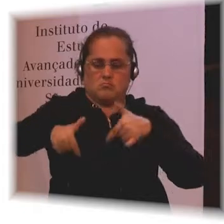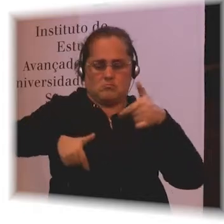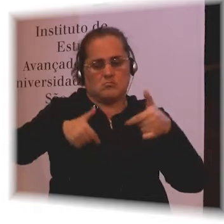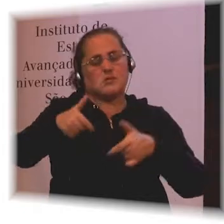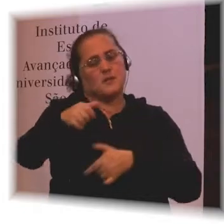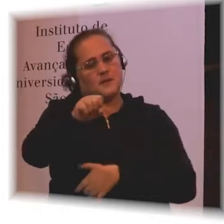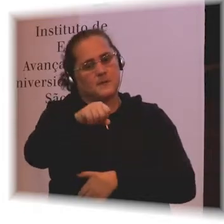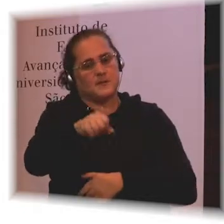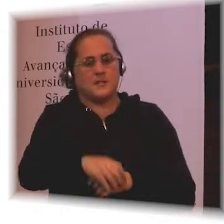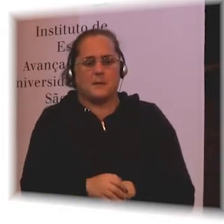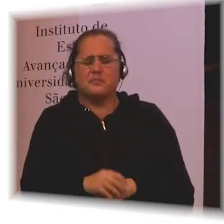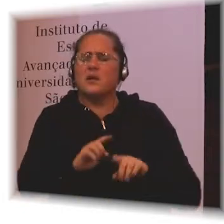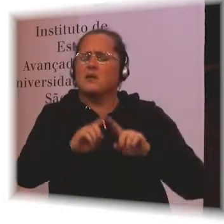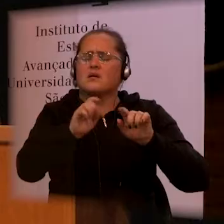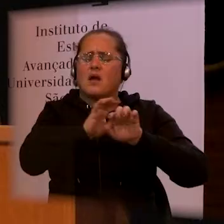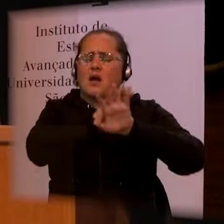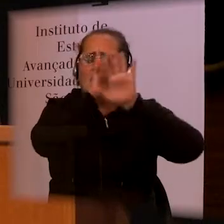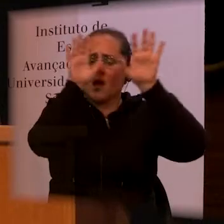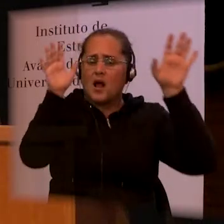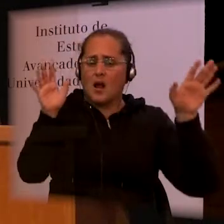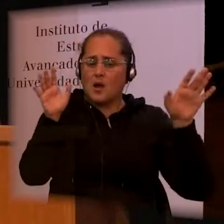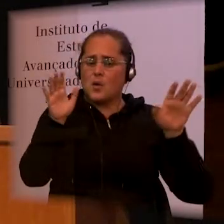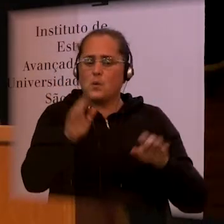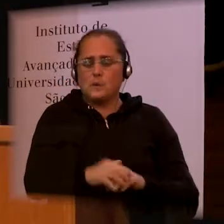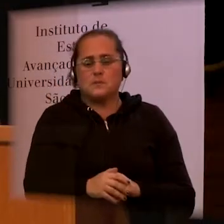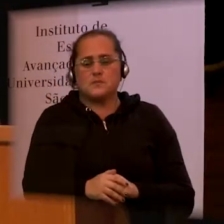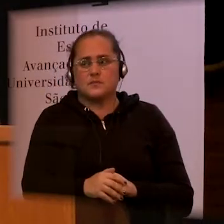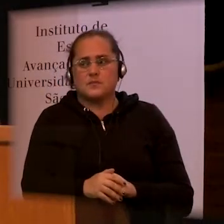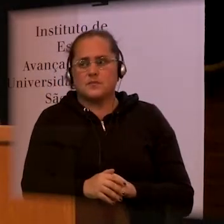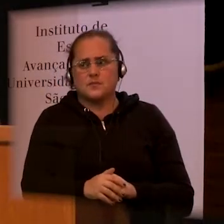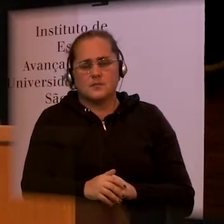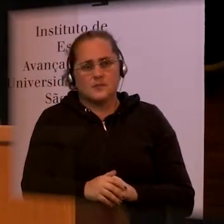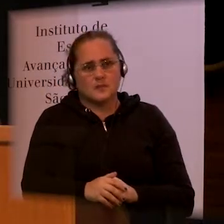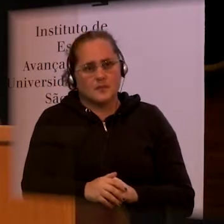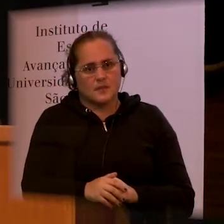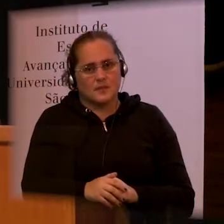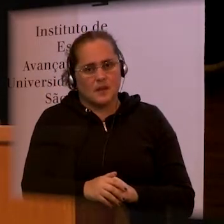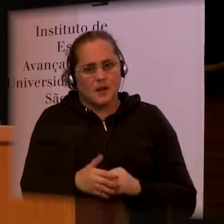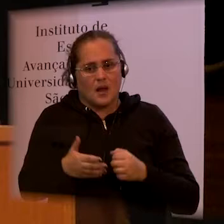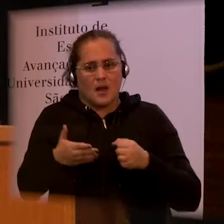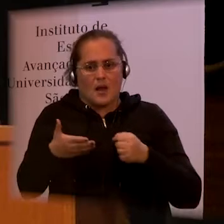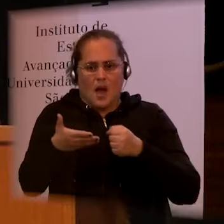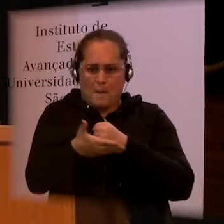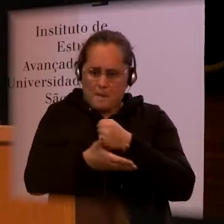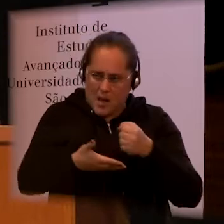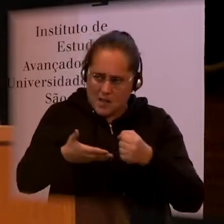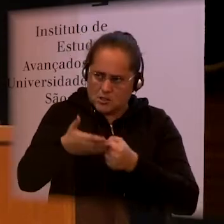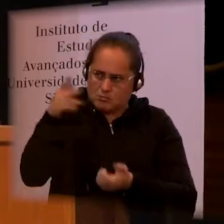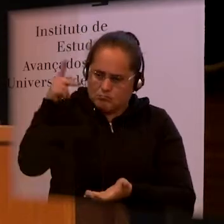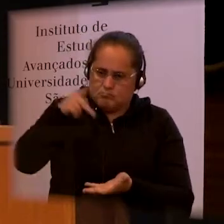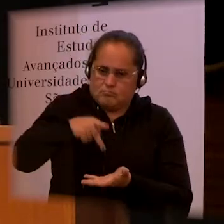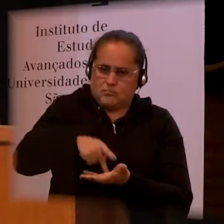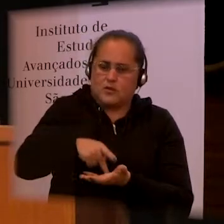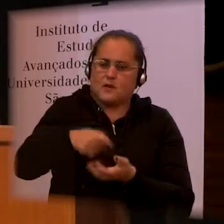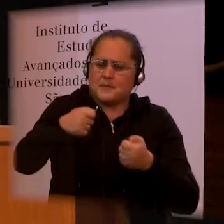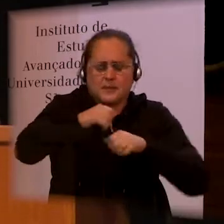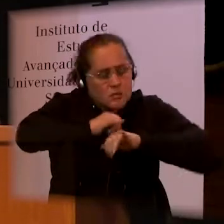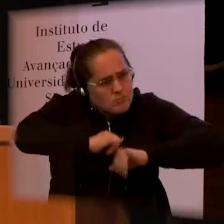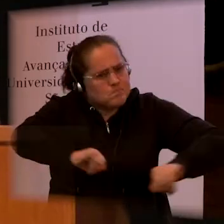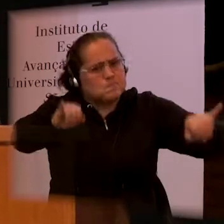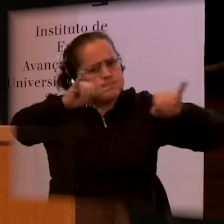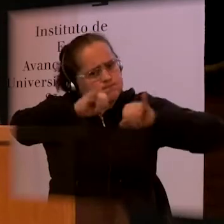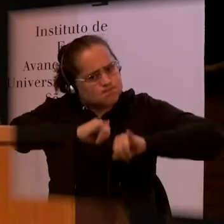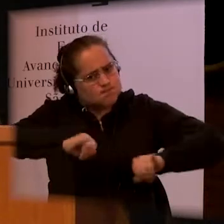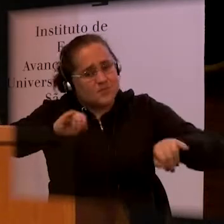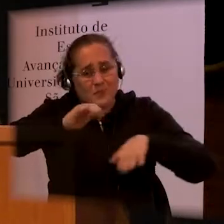is clear is that the evidence base is very poor. We need to publish a lot more. We need to show our findings. We need to show